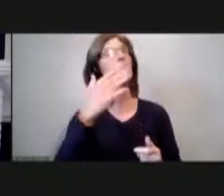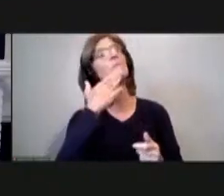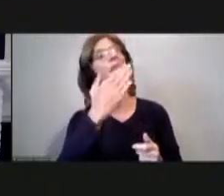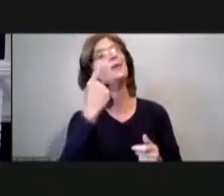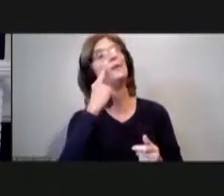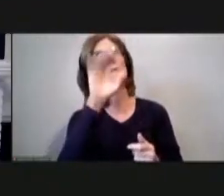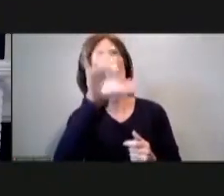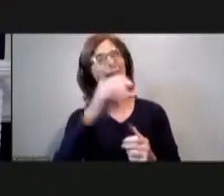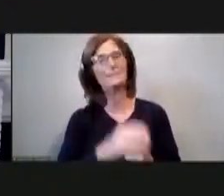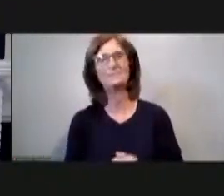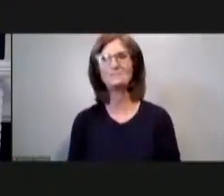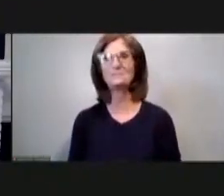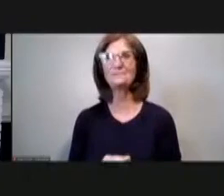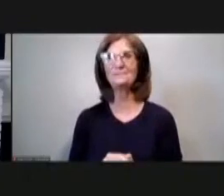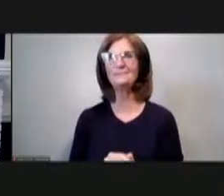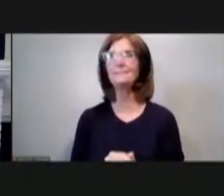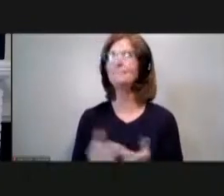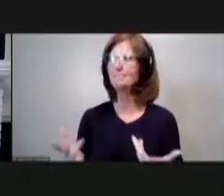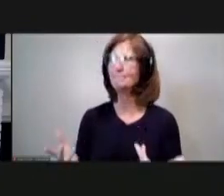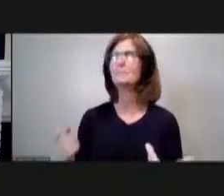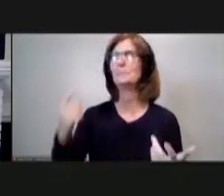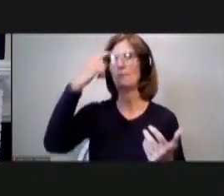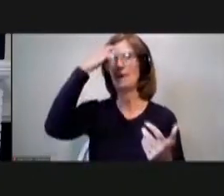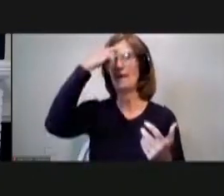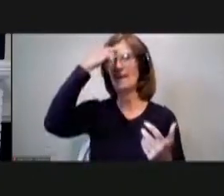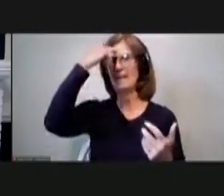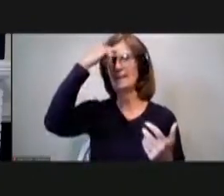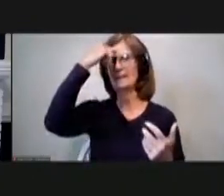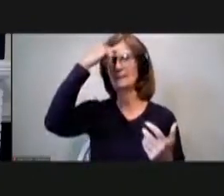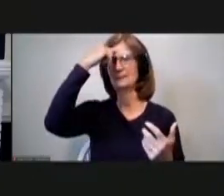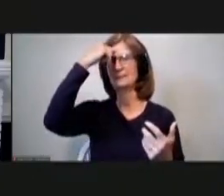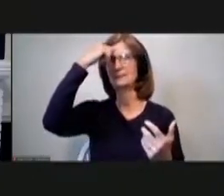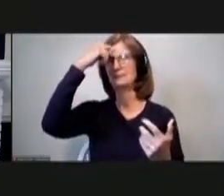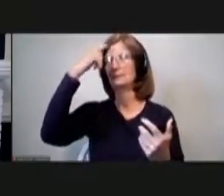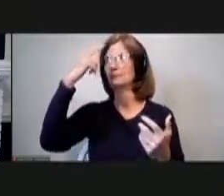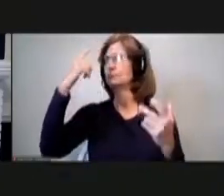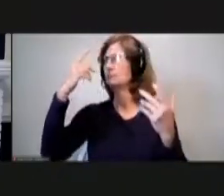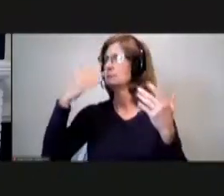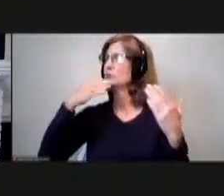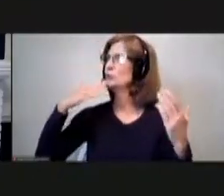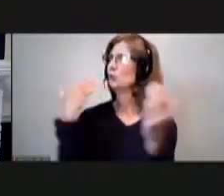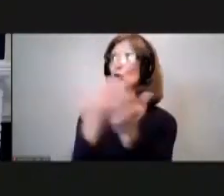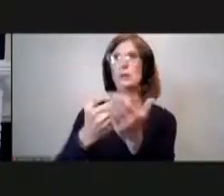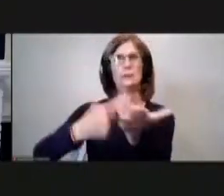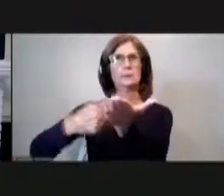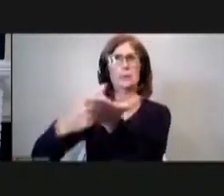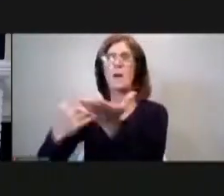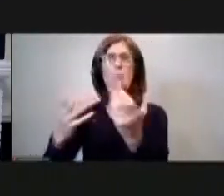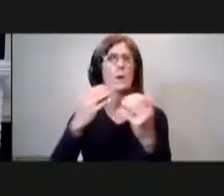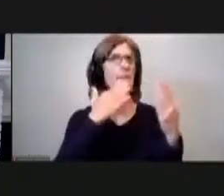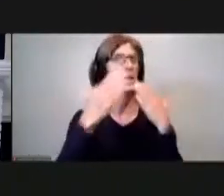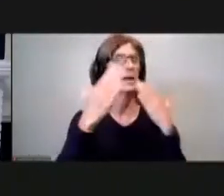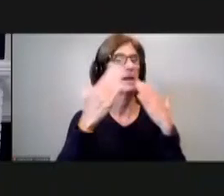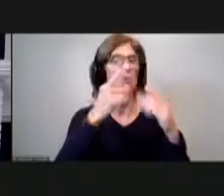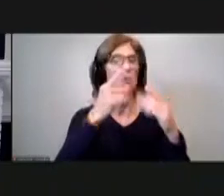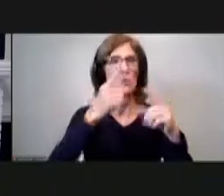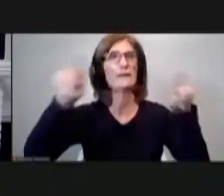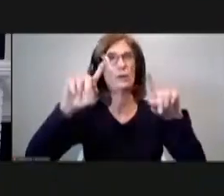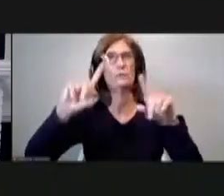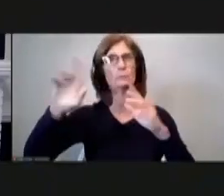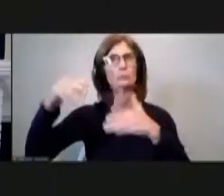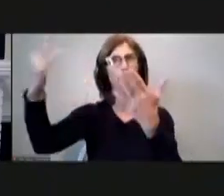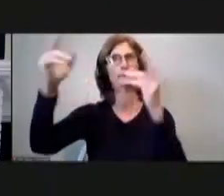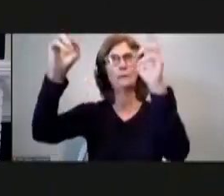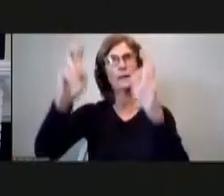um i think well there's a lot of really great discussion at the table so i want to thank all of you for for raising this up because i